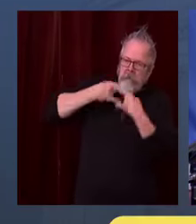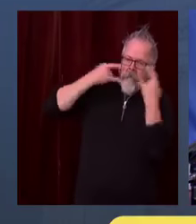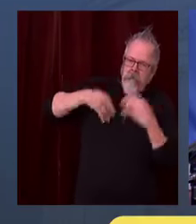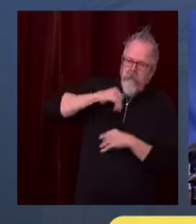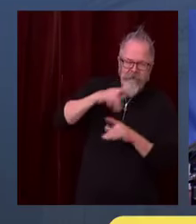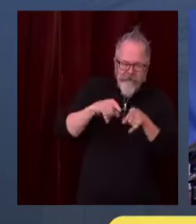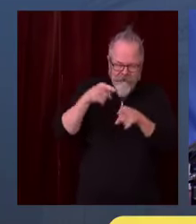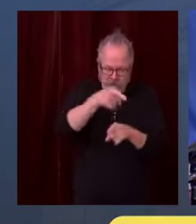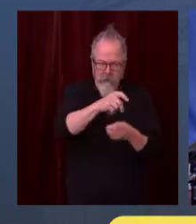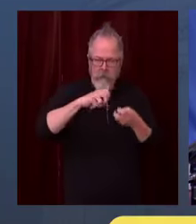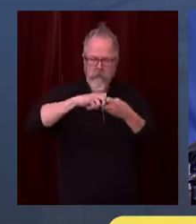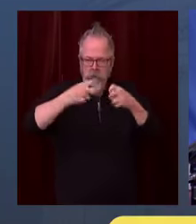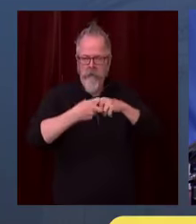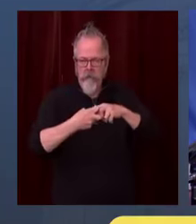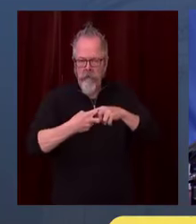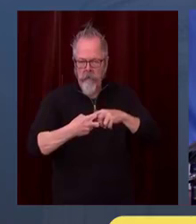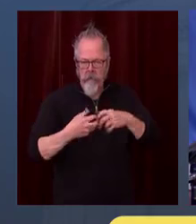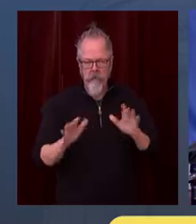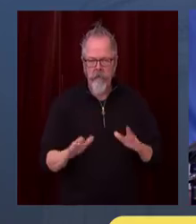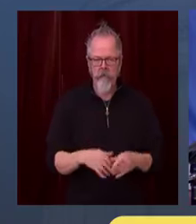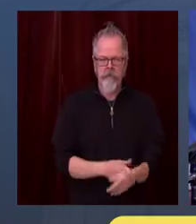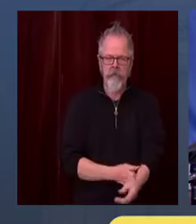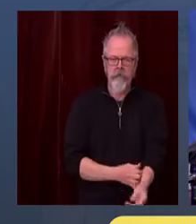Hannah Scott from Cairo Radio. Go ahead, Hannah.